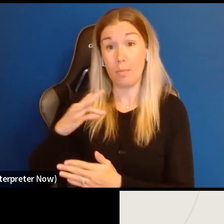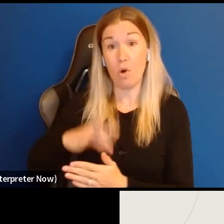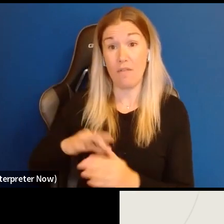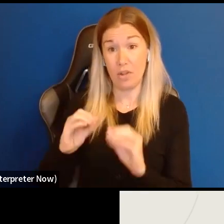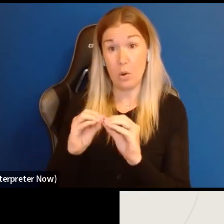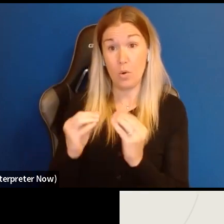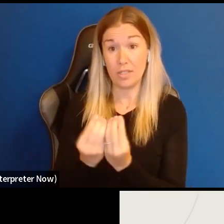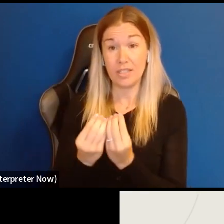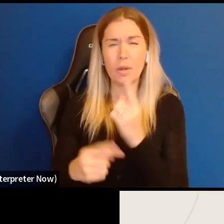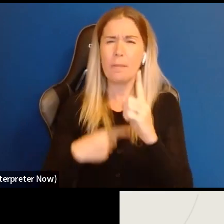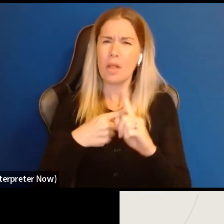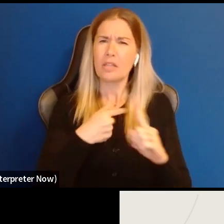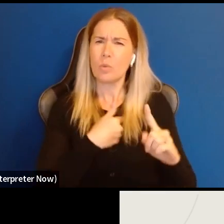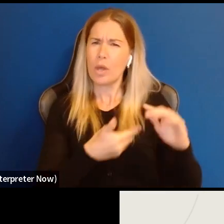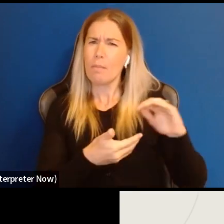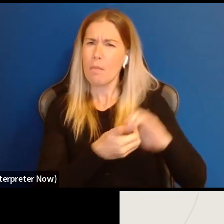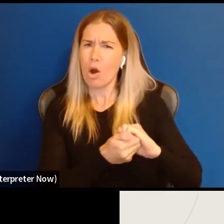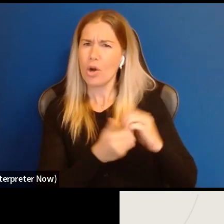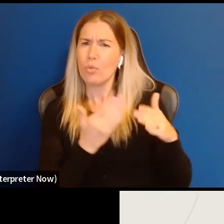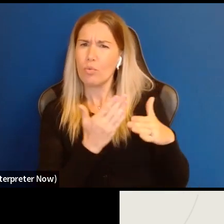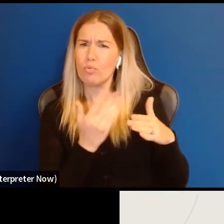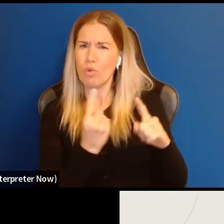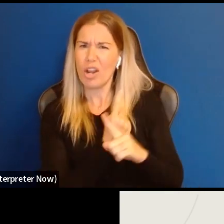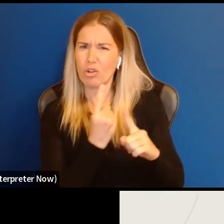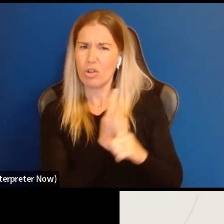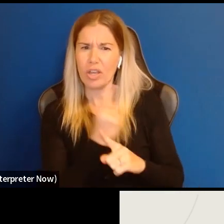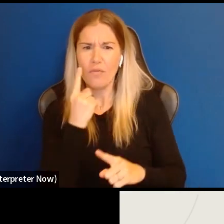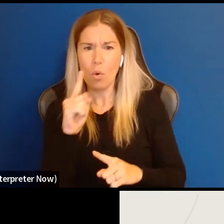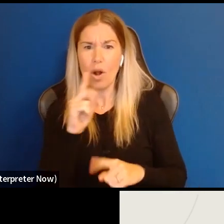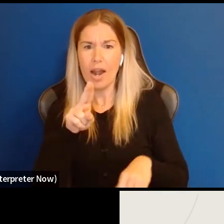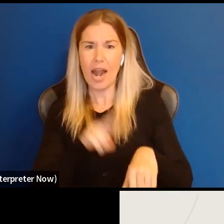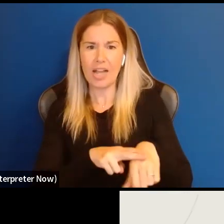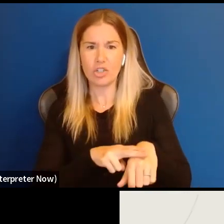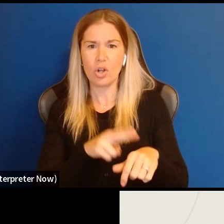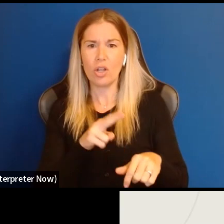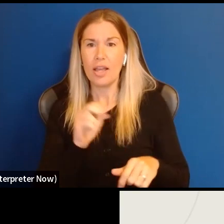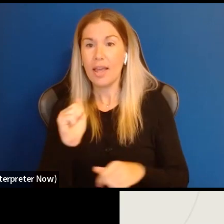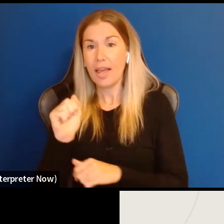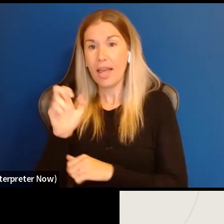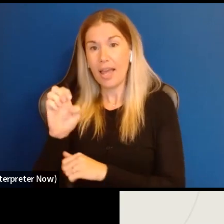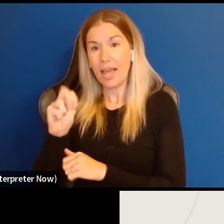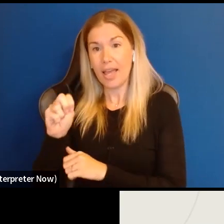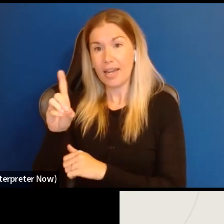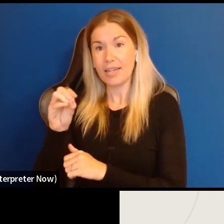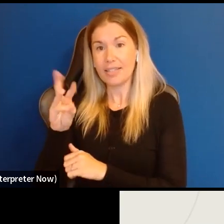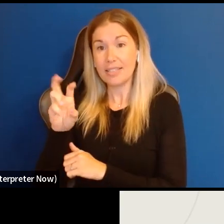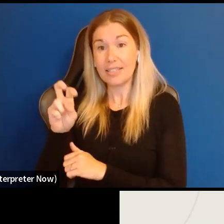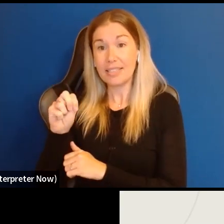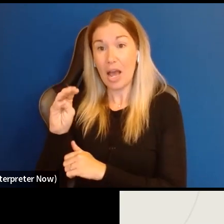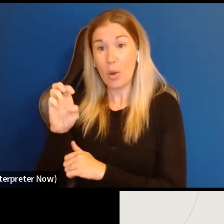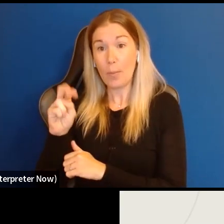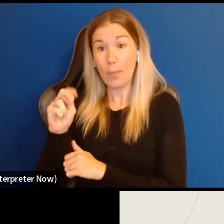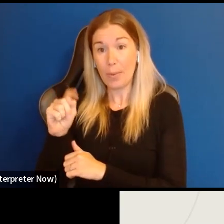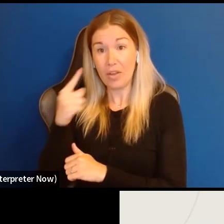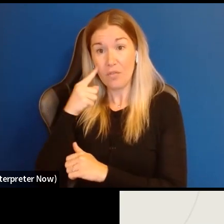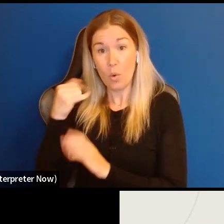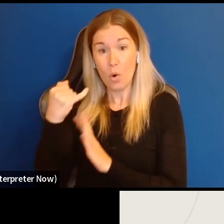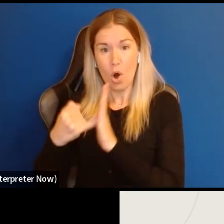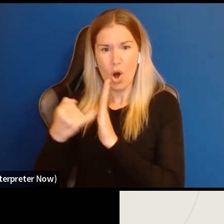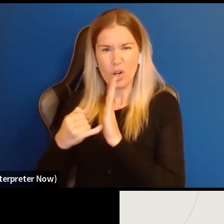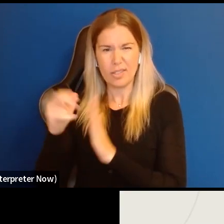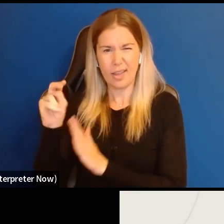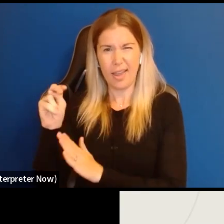also partner regularly with the National Endowment for the Arts. And we are so happy to partner with the NEA and our fellow